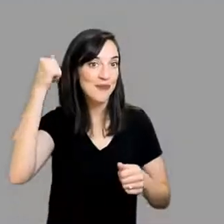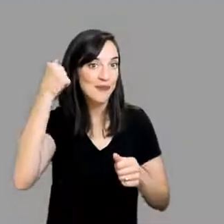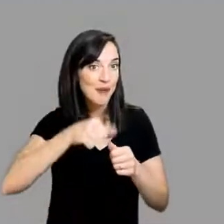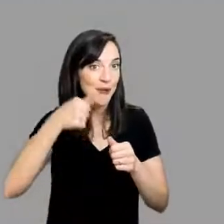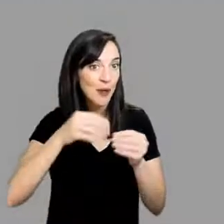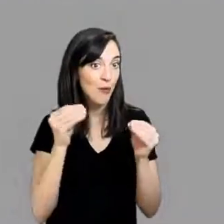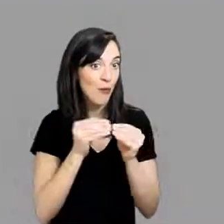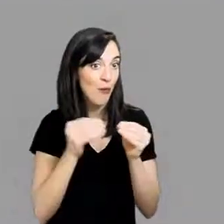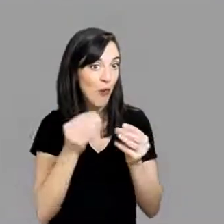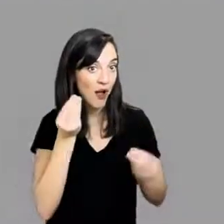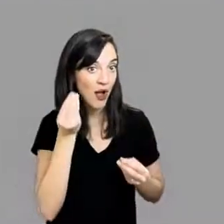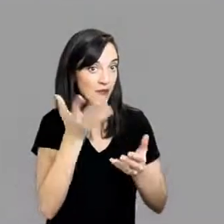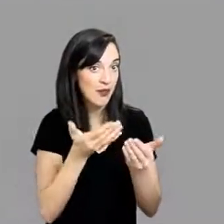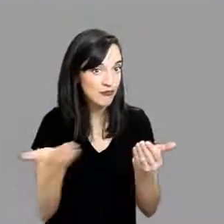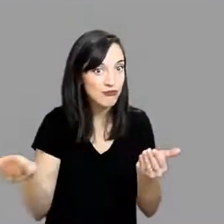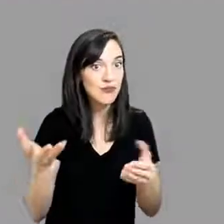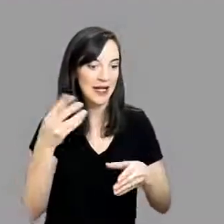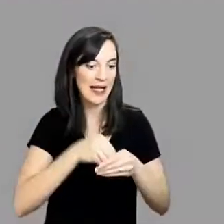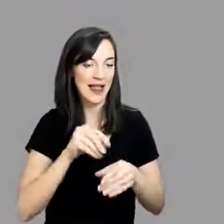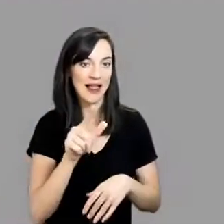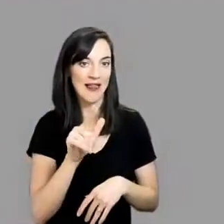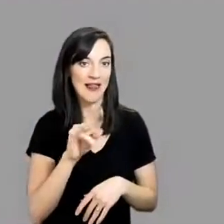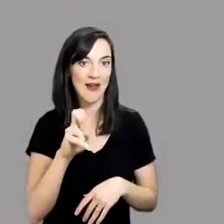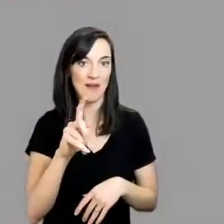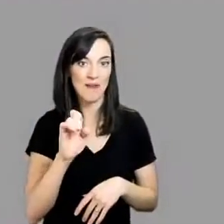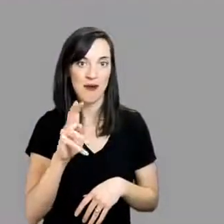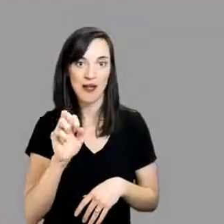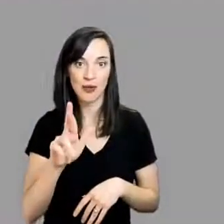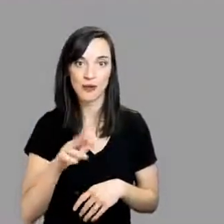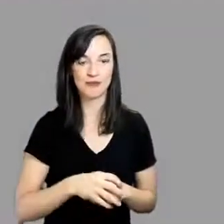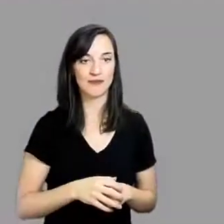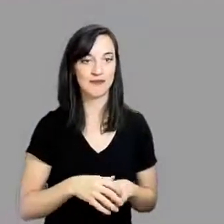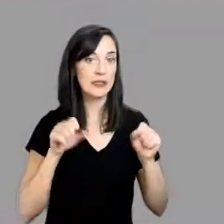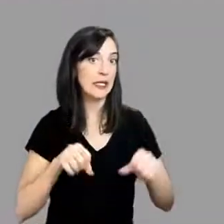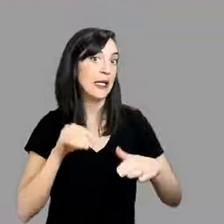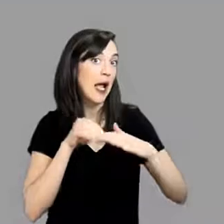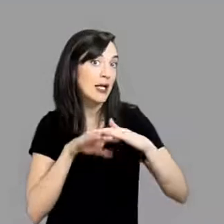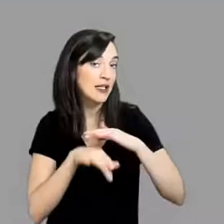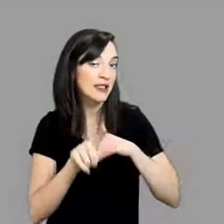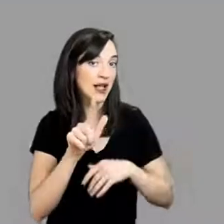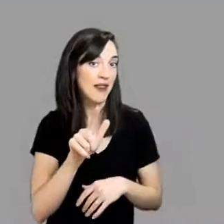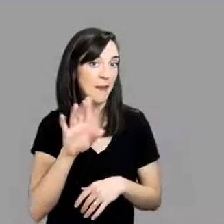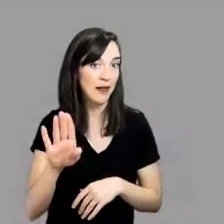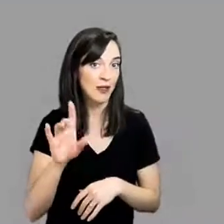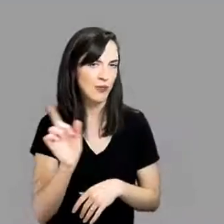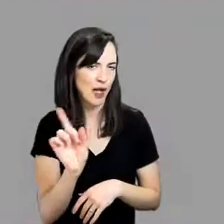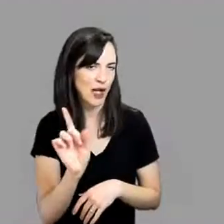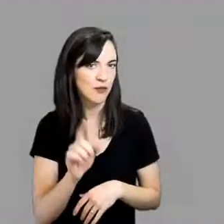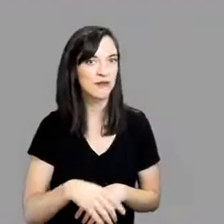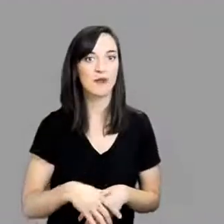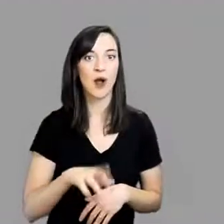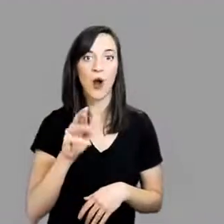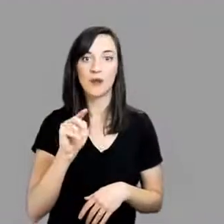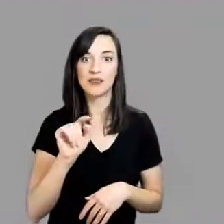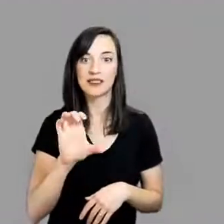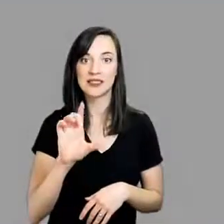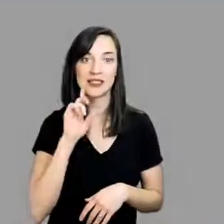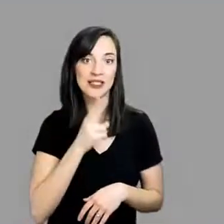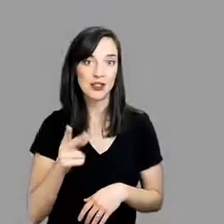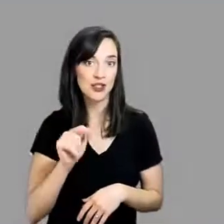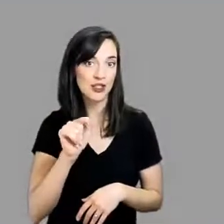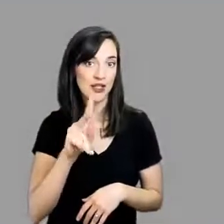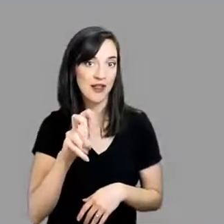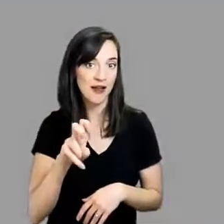Remember to check out additional resources in the LiveBinder. You can access the LiveBinder on the RMTC DHH TA Lab